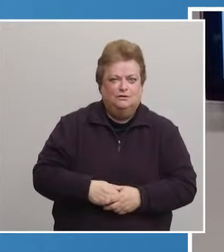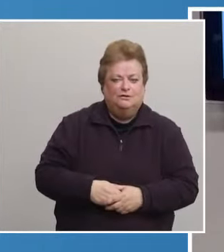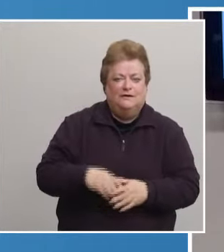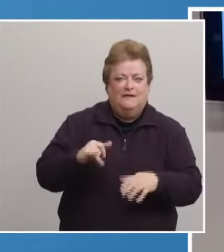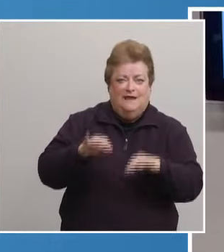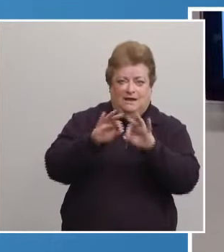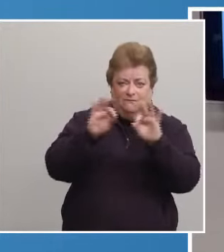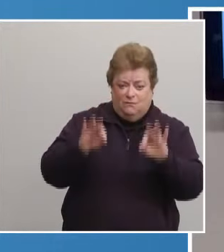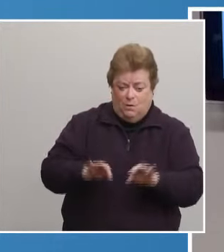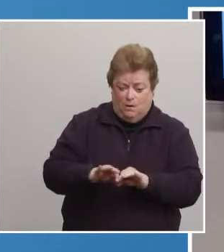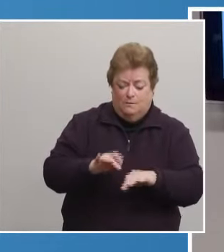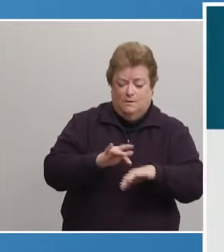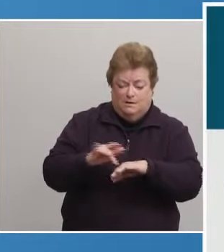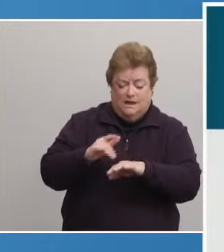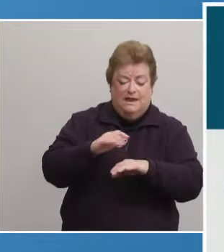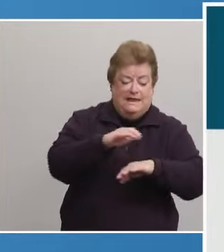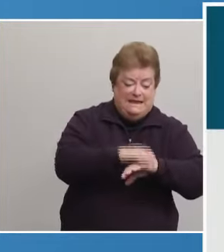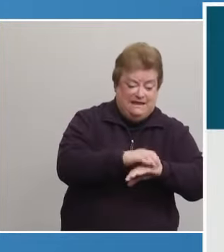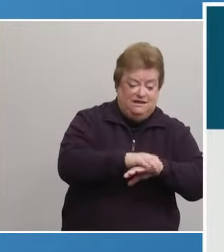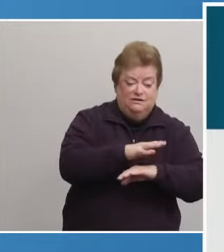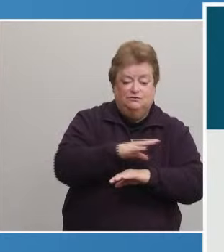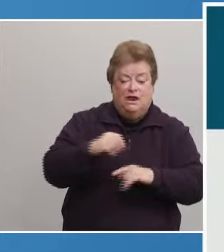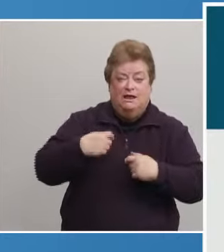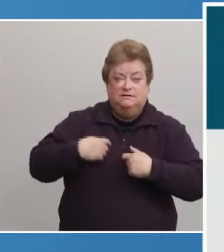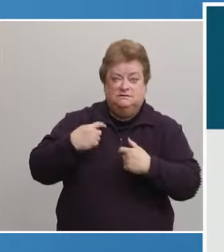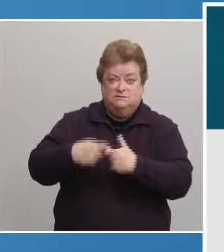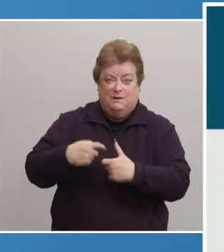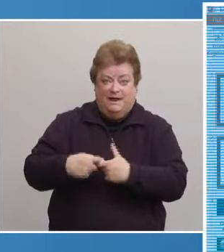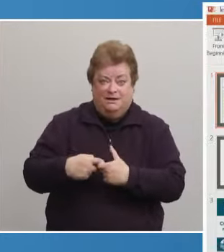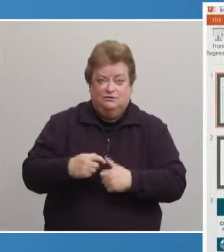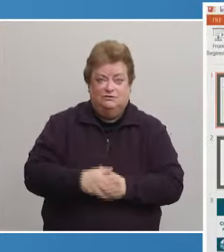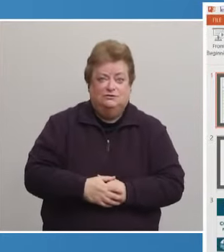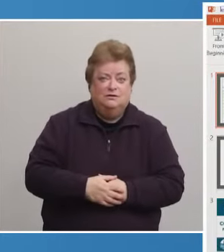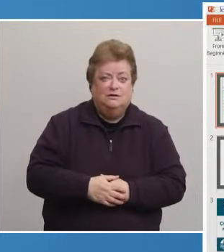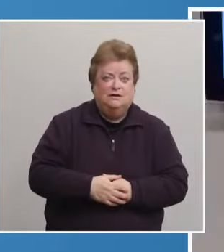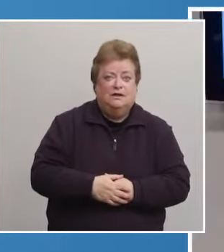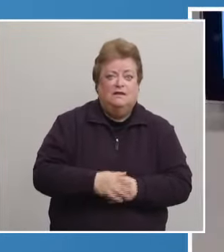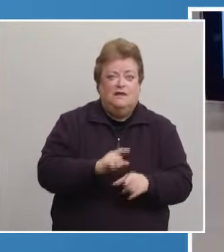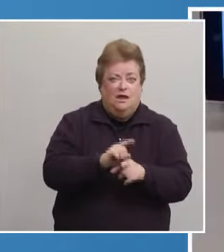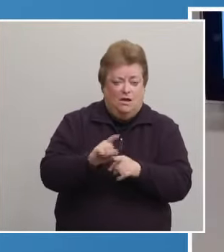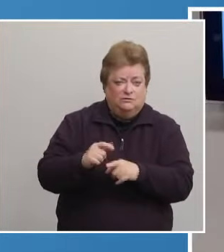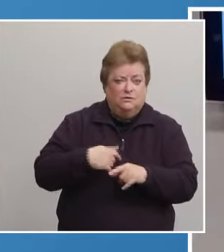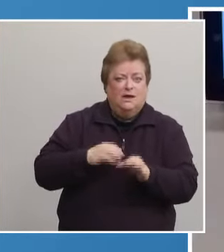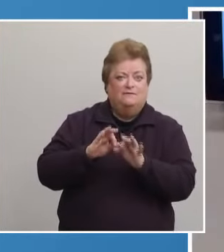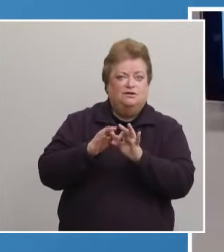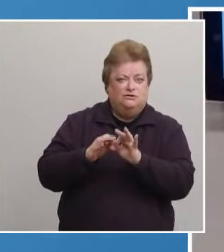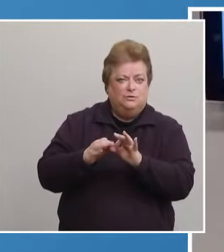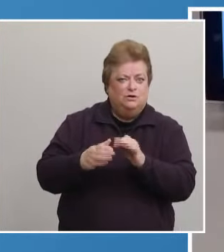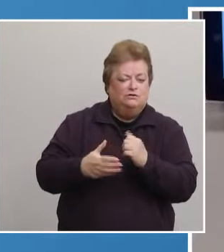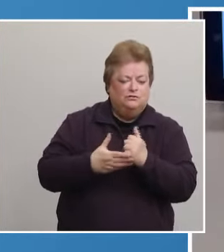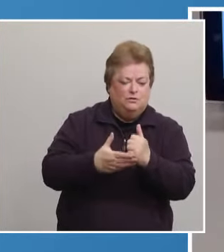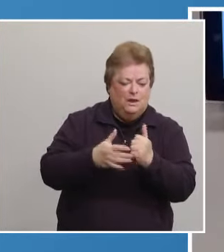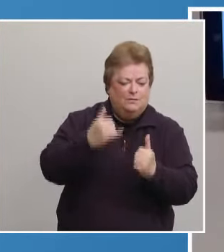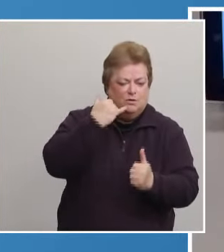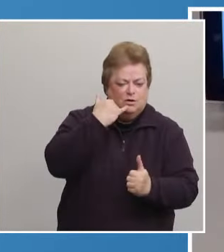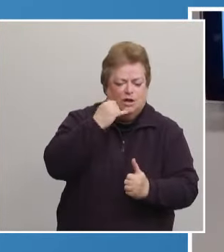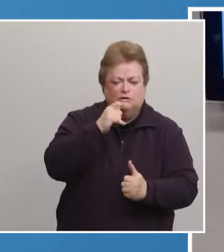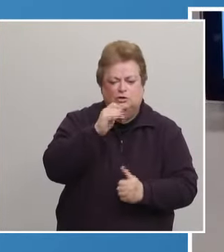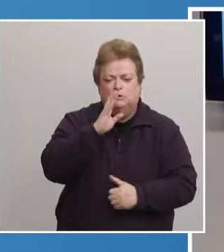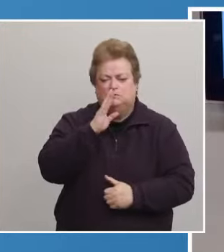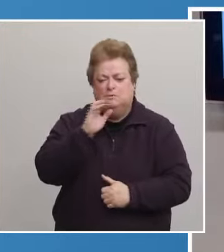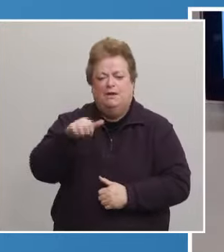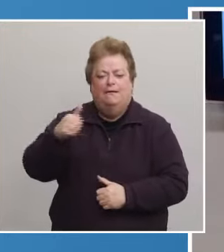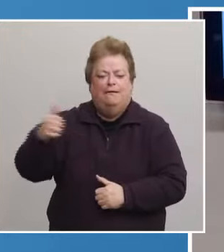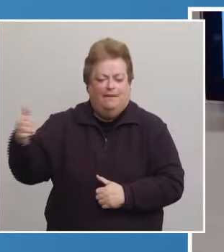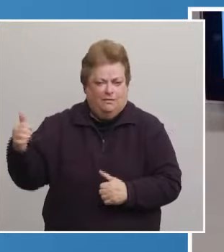is available in English and Spanish. Our health department also has interpreters available to assist callers who speak other